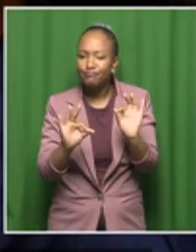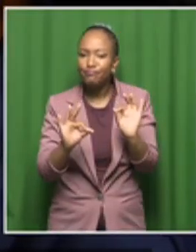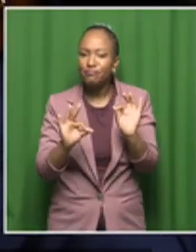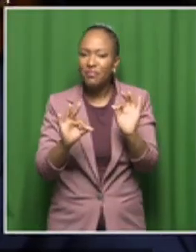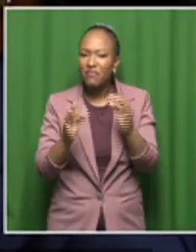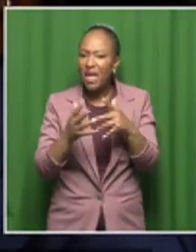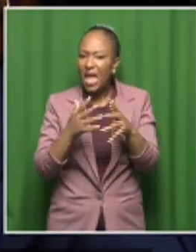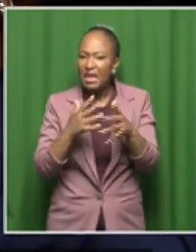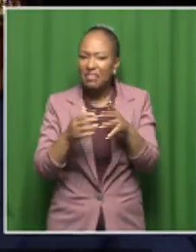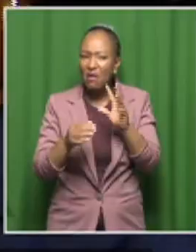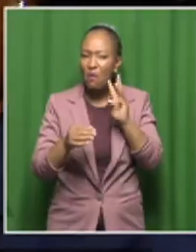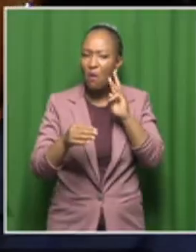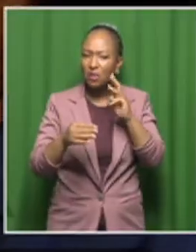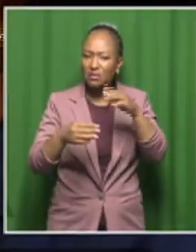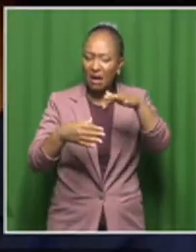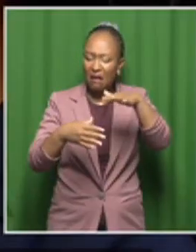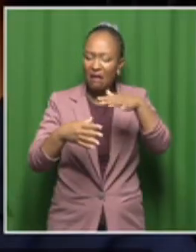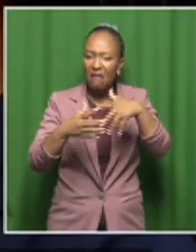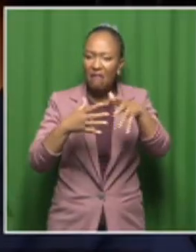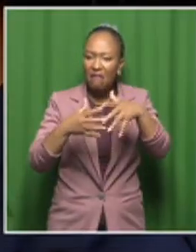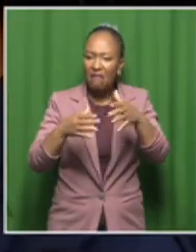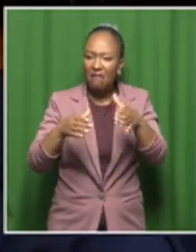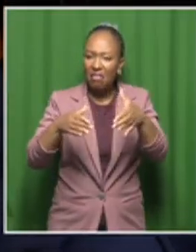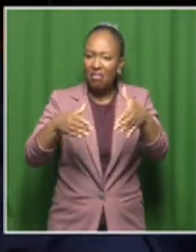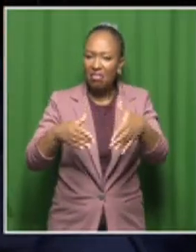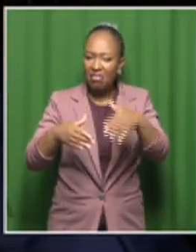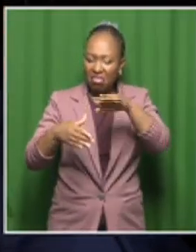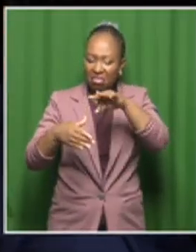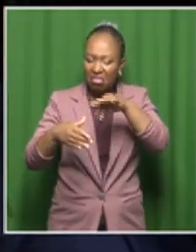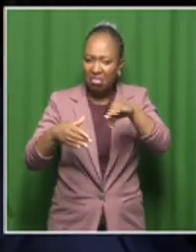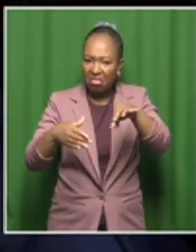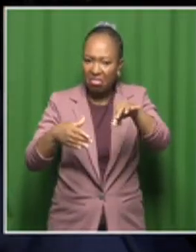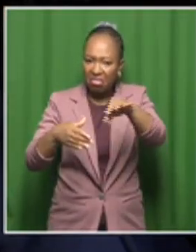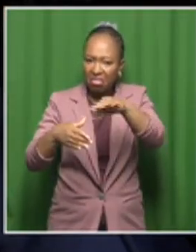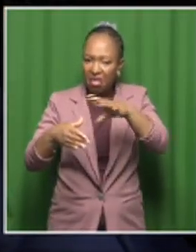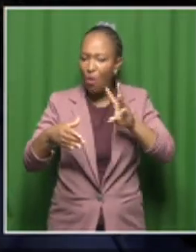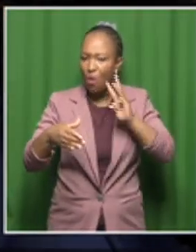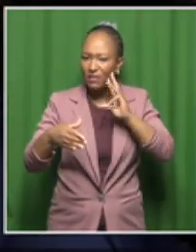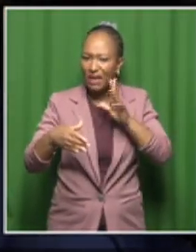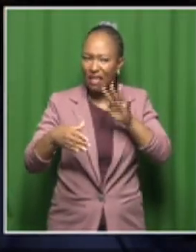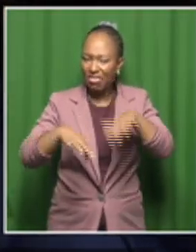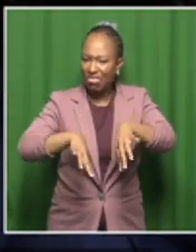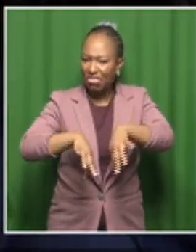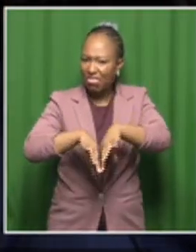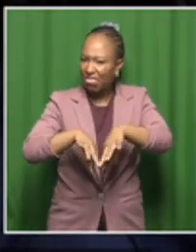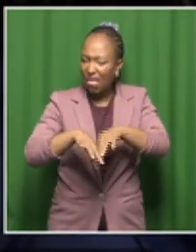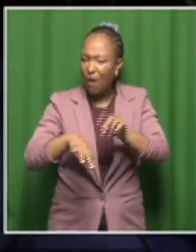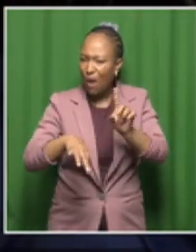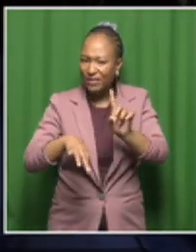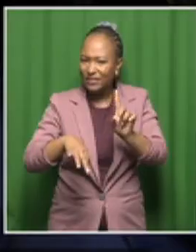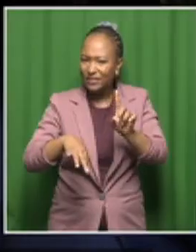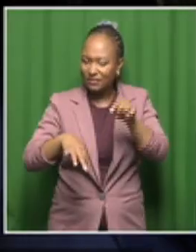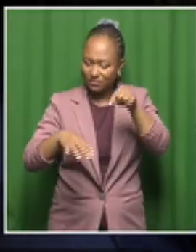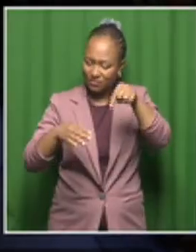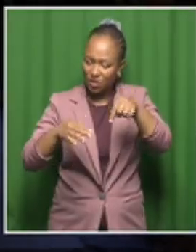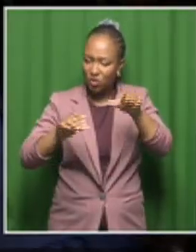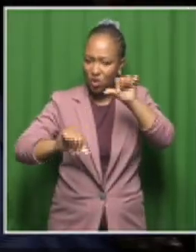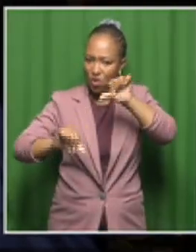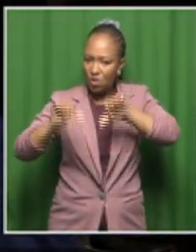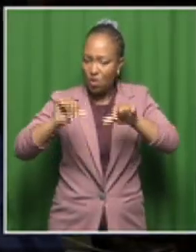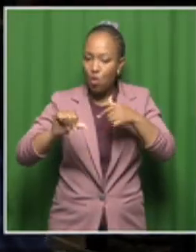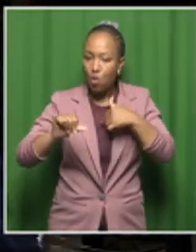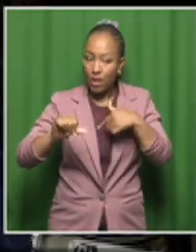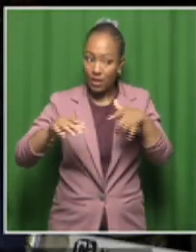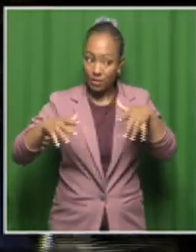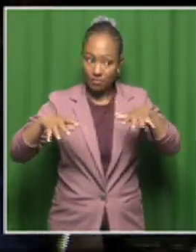what is the constituents of everything that is polluting water. And this is our analytical chemistry lab, where we